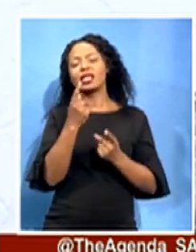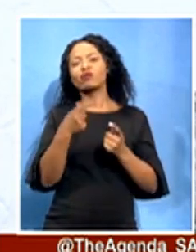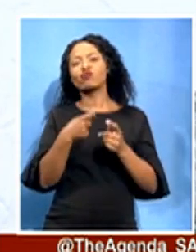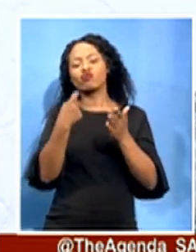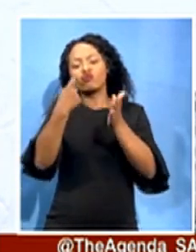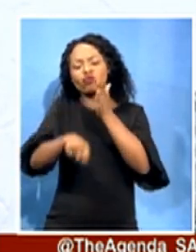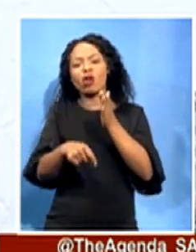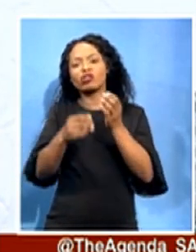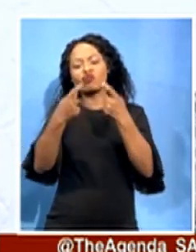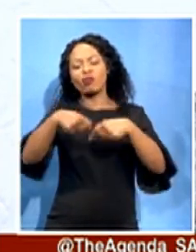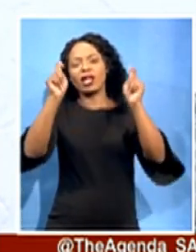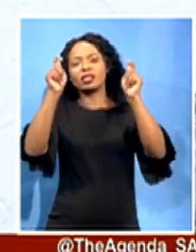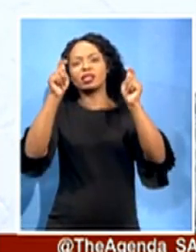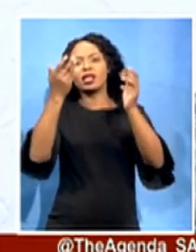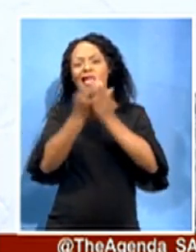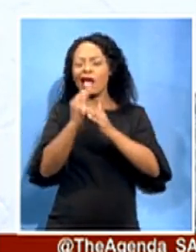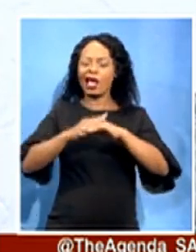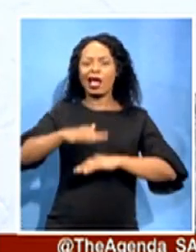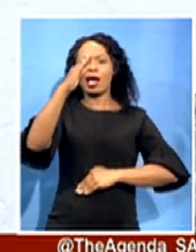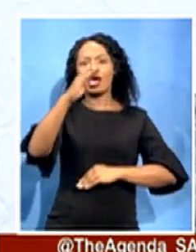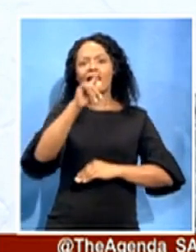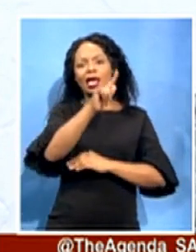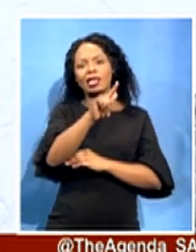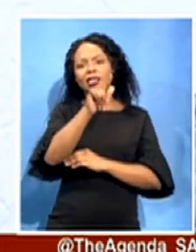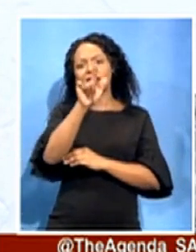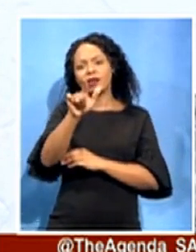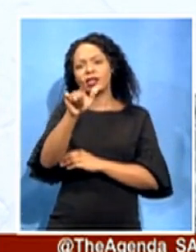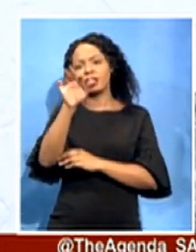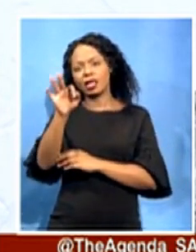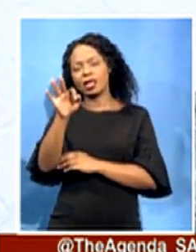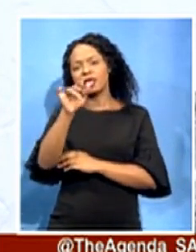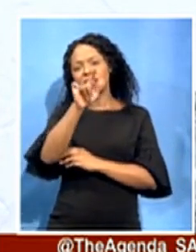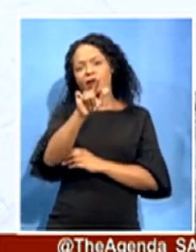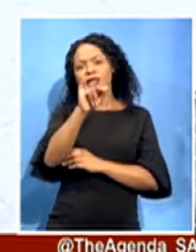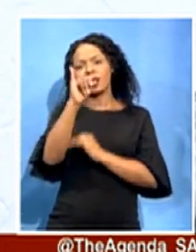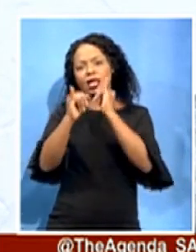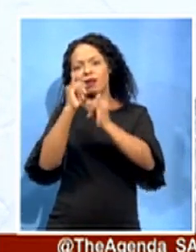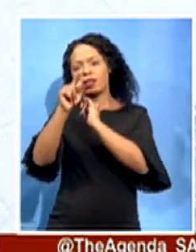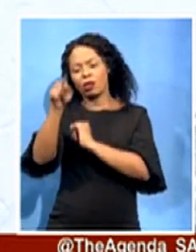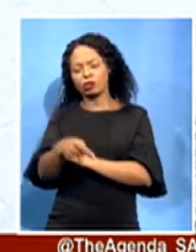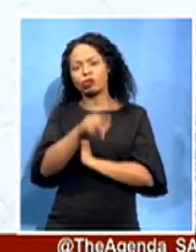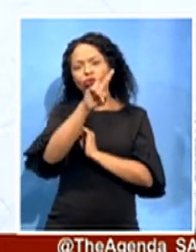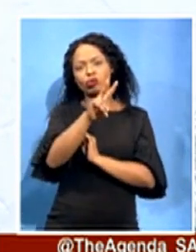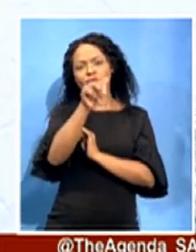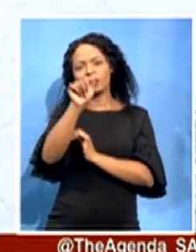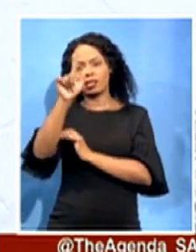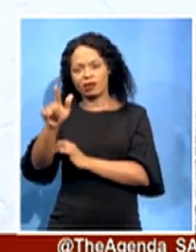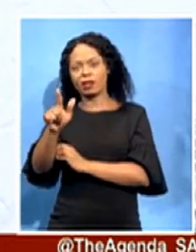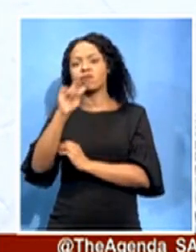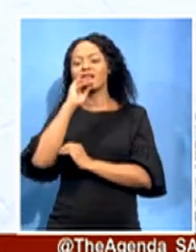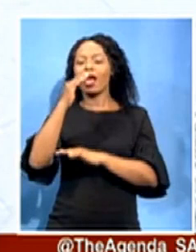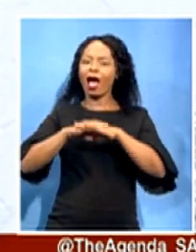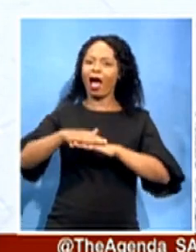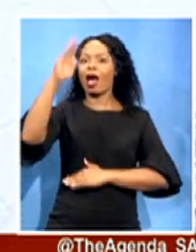,711,267. This indicates savings of